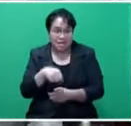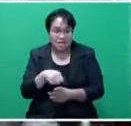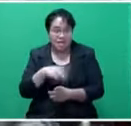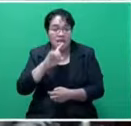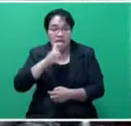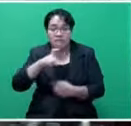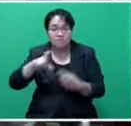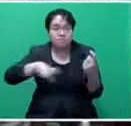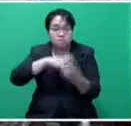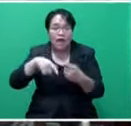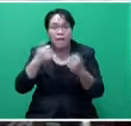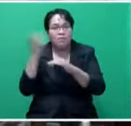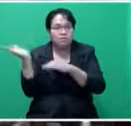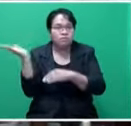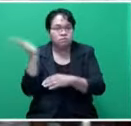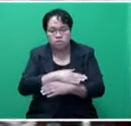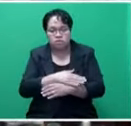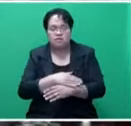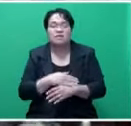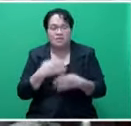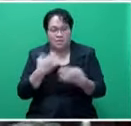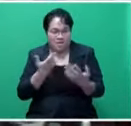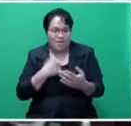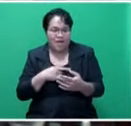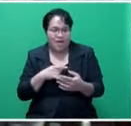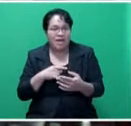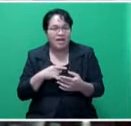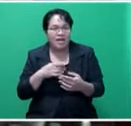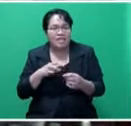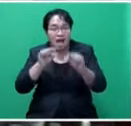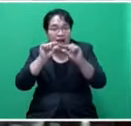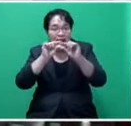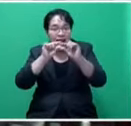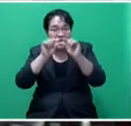cyclones come a lot of things get blown down that's one of the reasons why we put all the cables